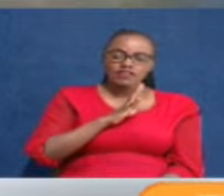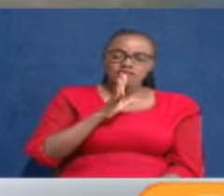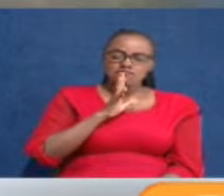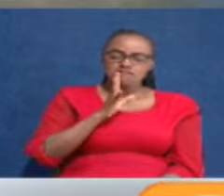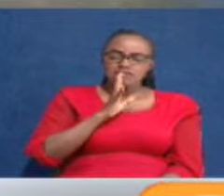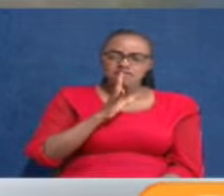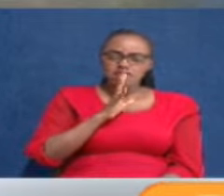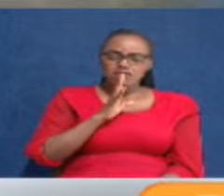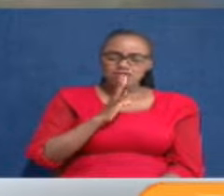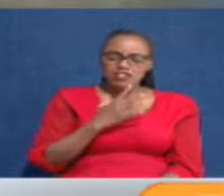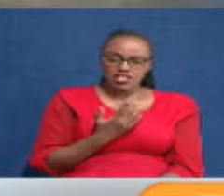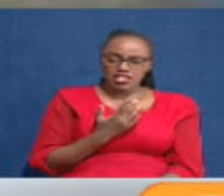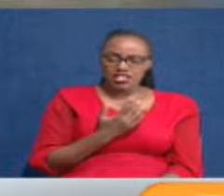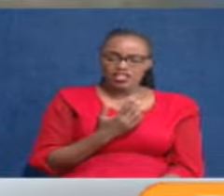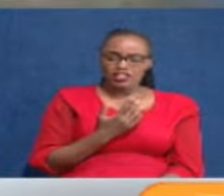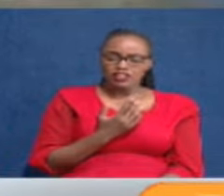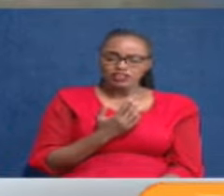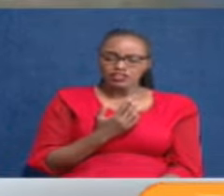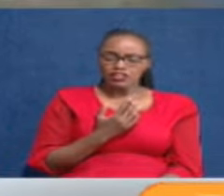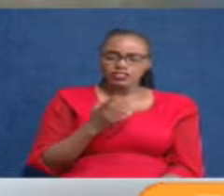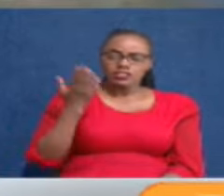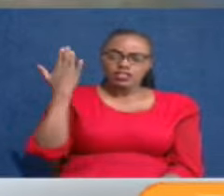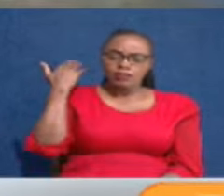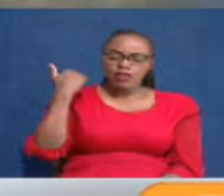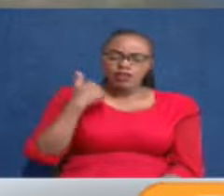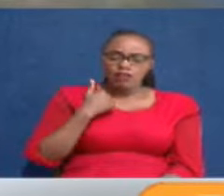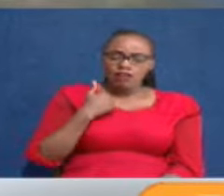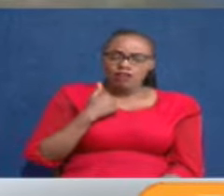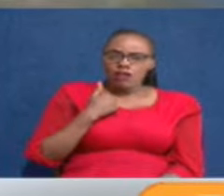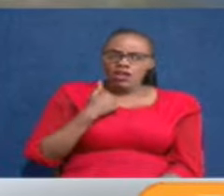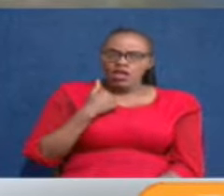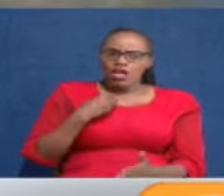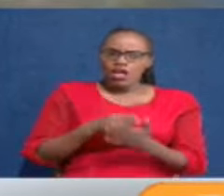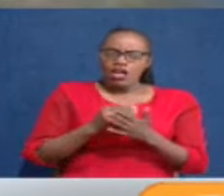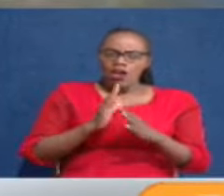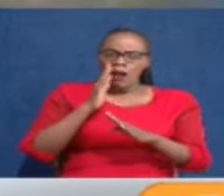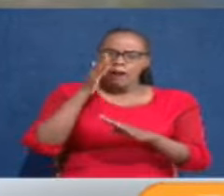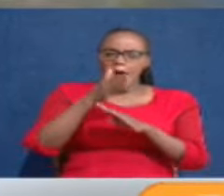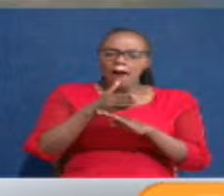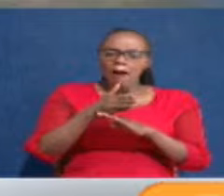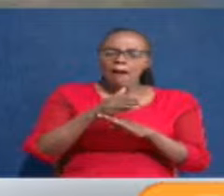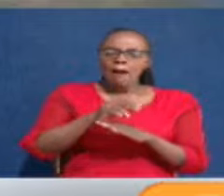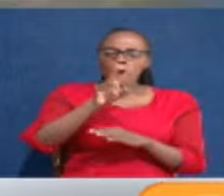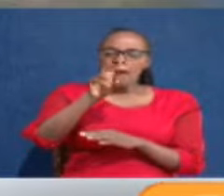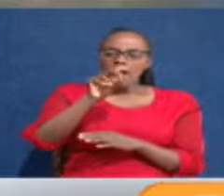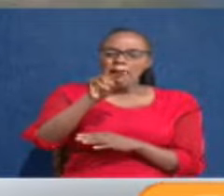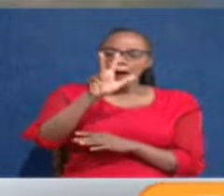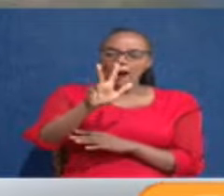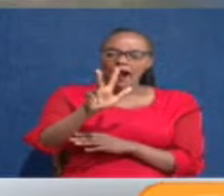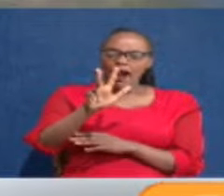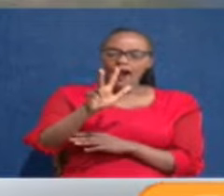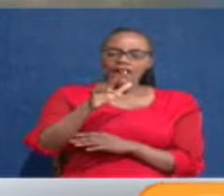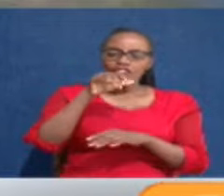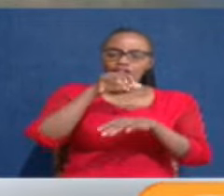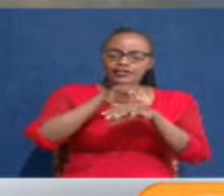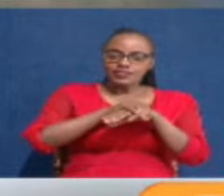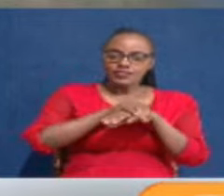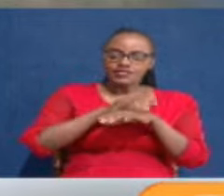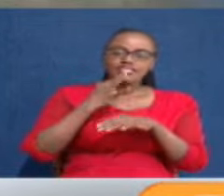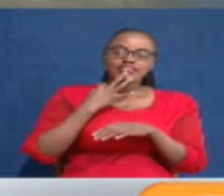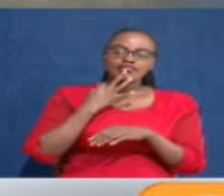344 billion shillings. The previous finance act, 2023, was to raise at least